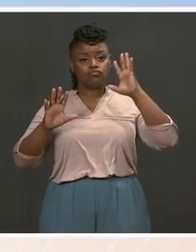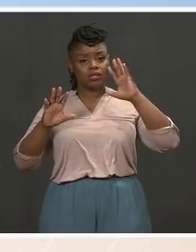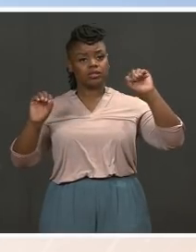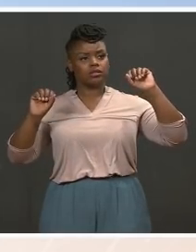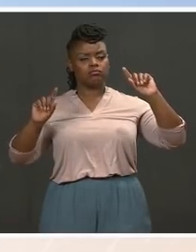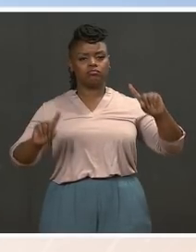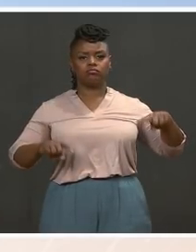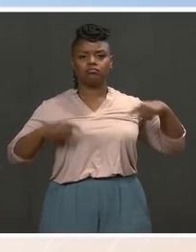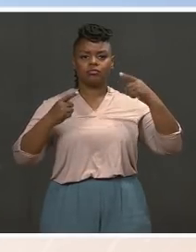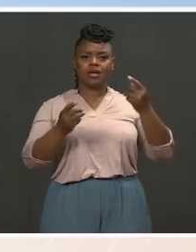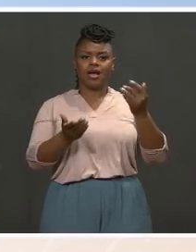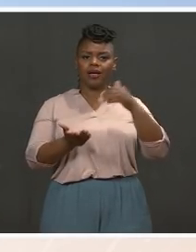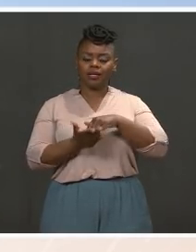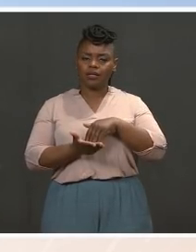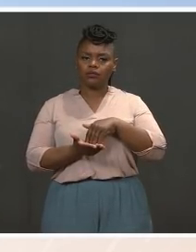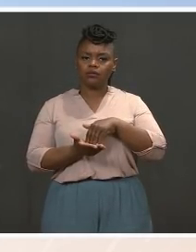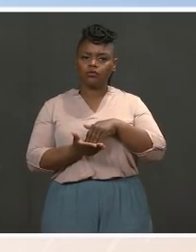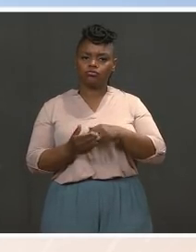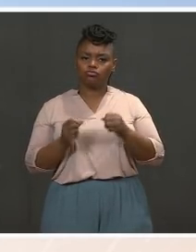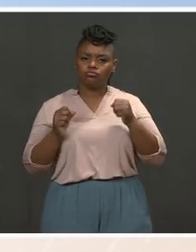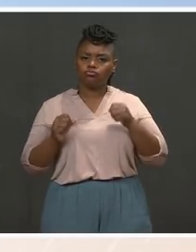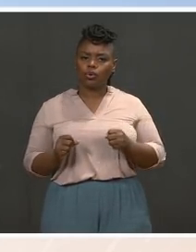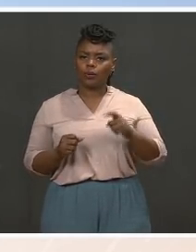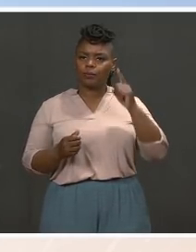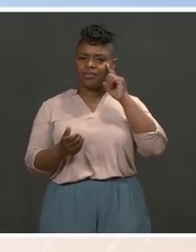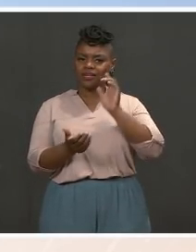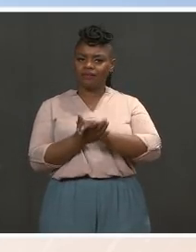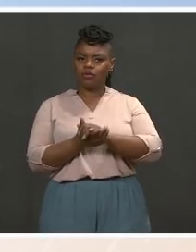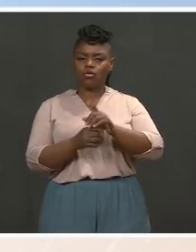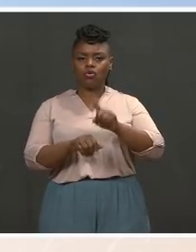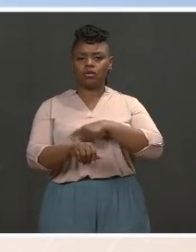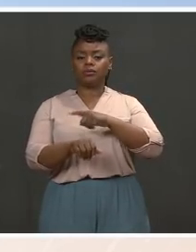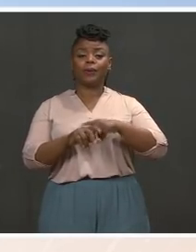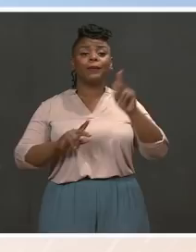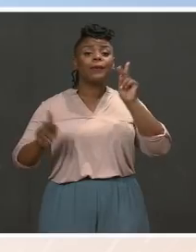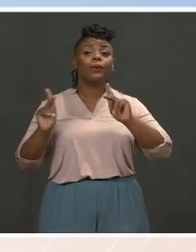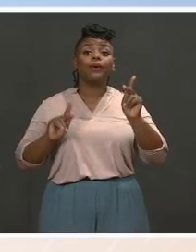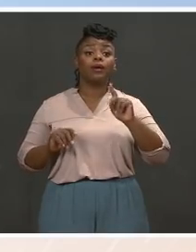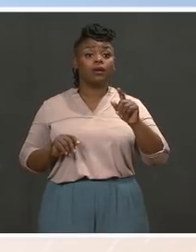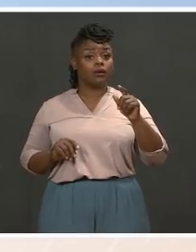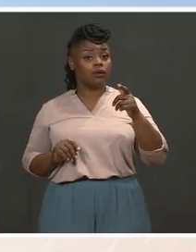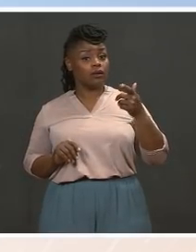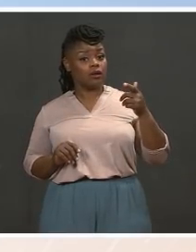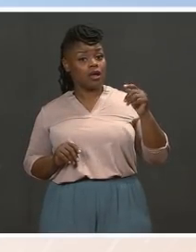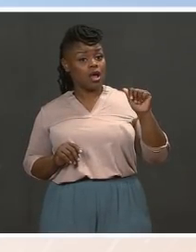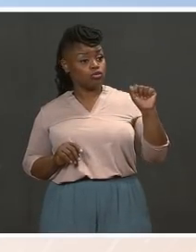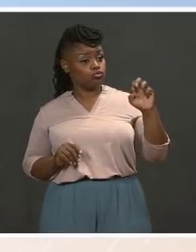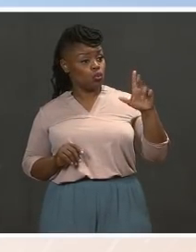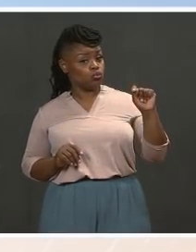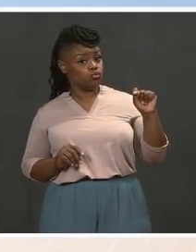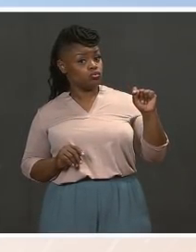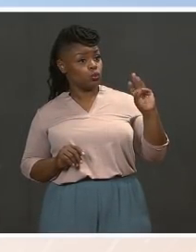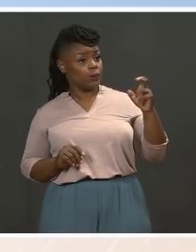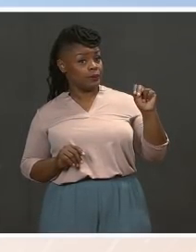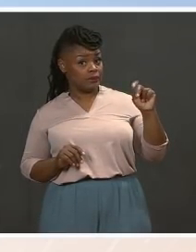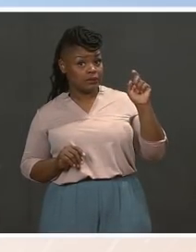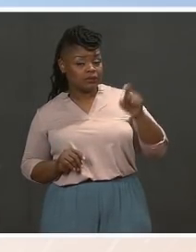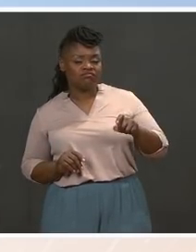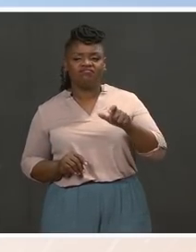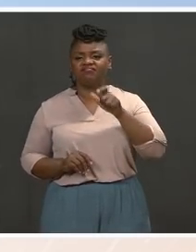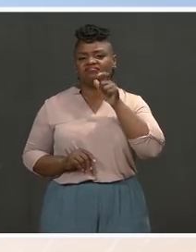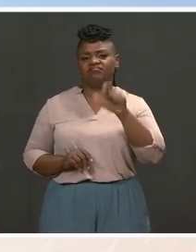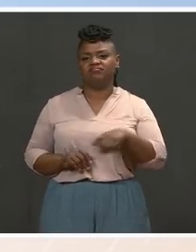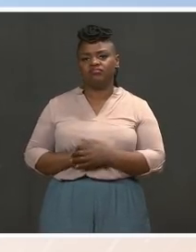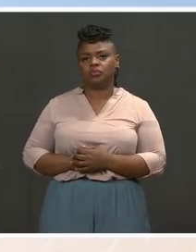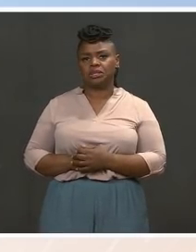a view and a belief that no one needs an assault weapon, that it is not something that should be a part of